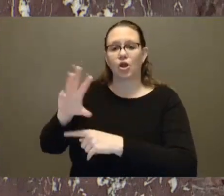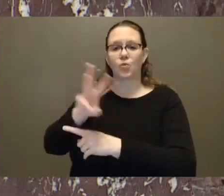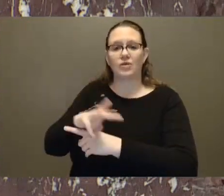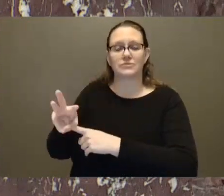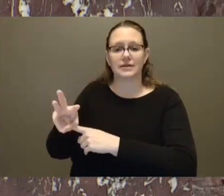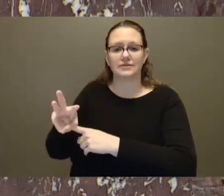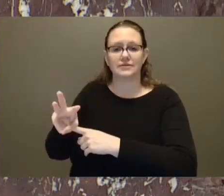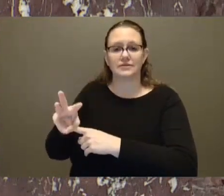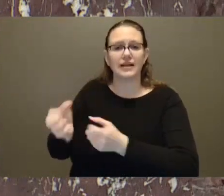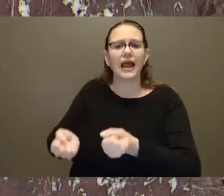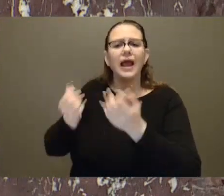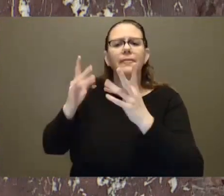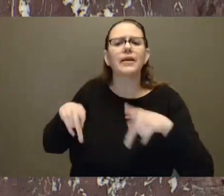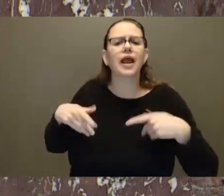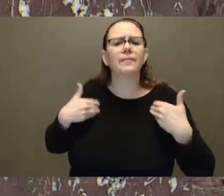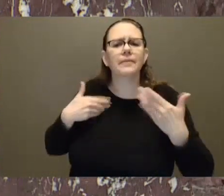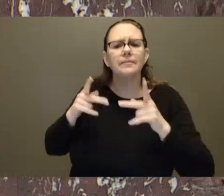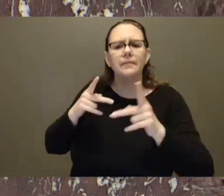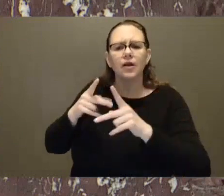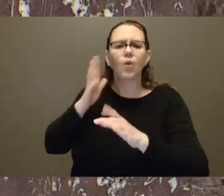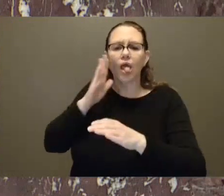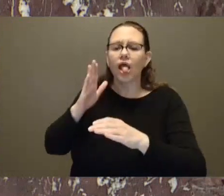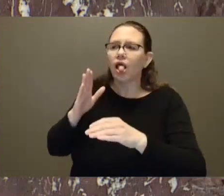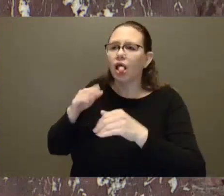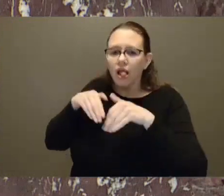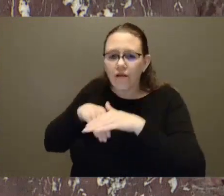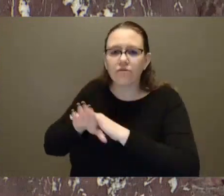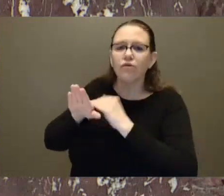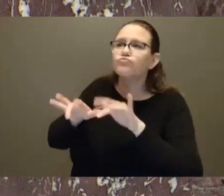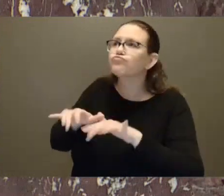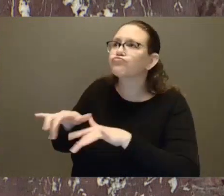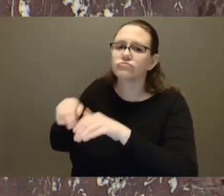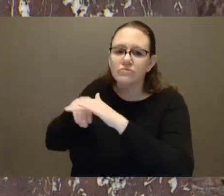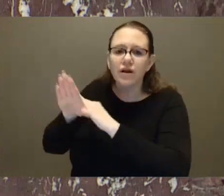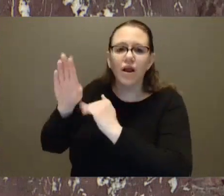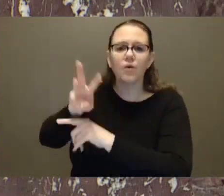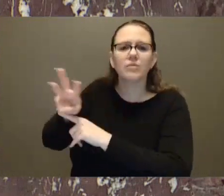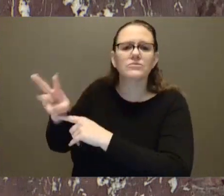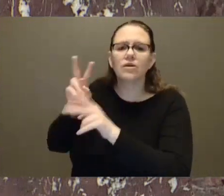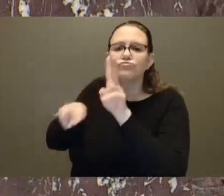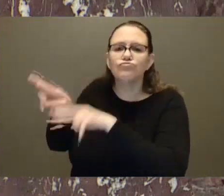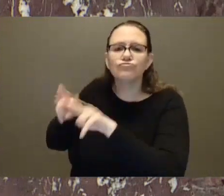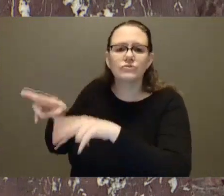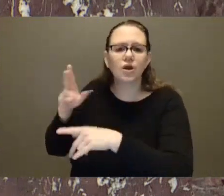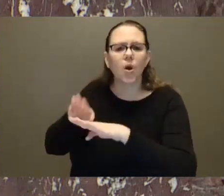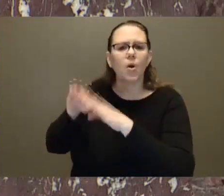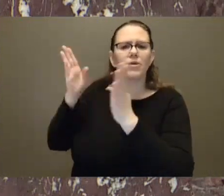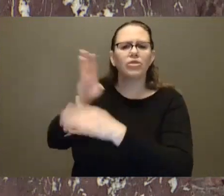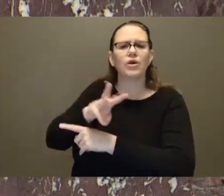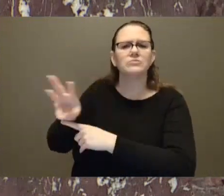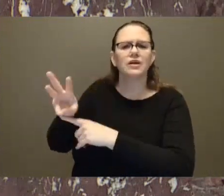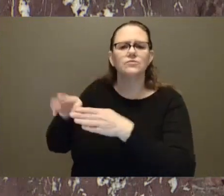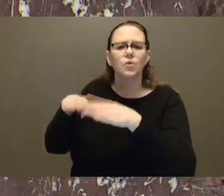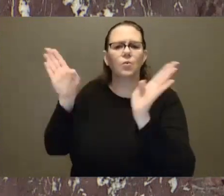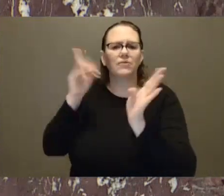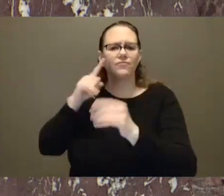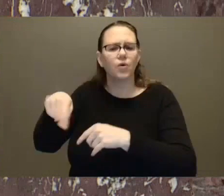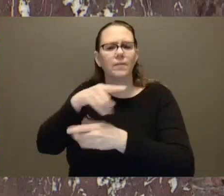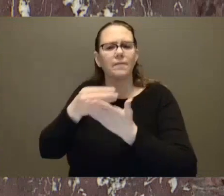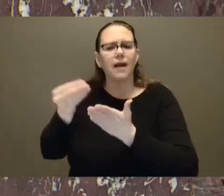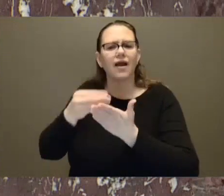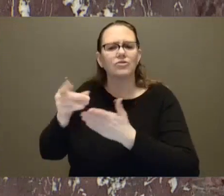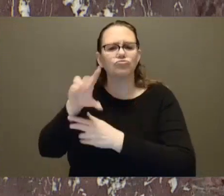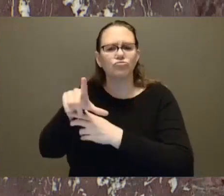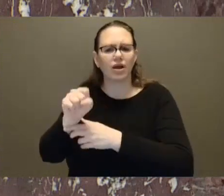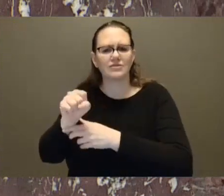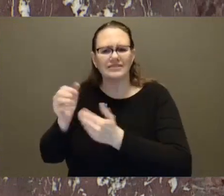digital drug debts, they're just a click away. And with the normalization of illicit drug youth thriving under the NDP, and